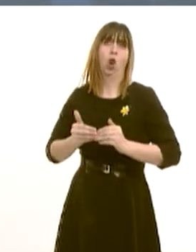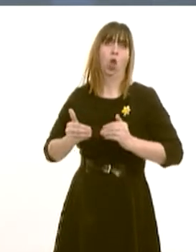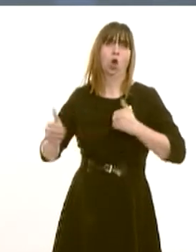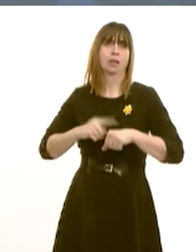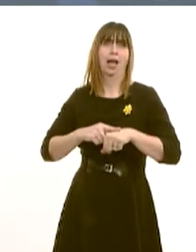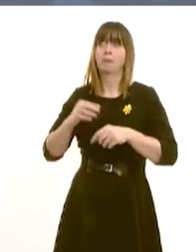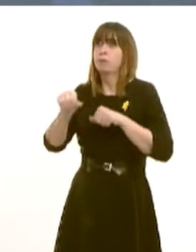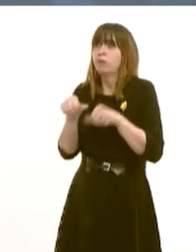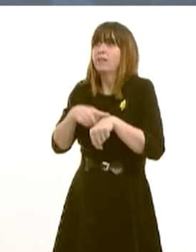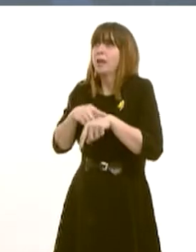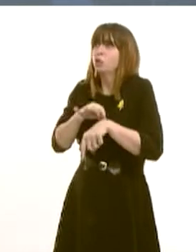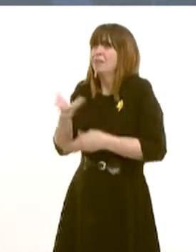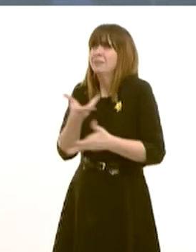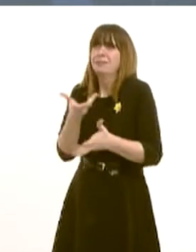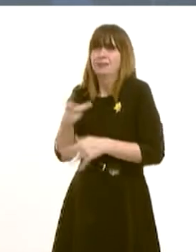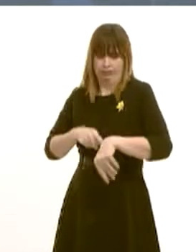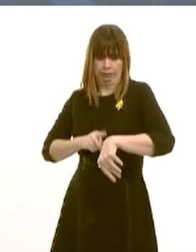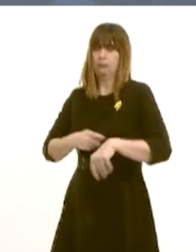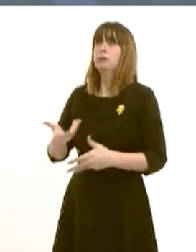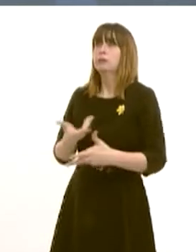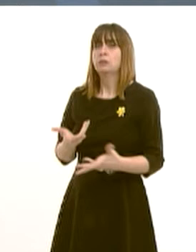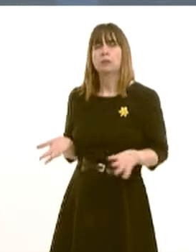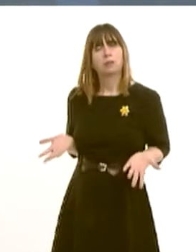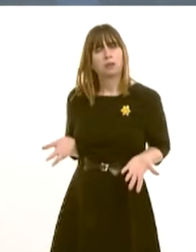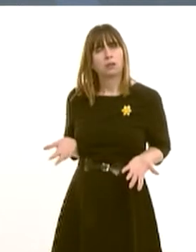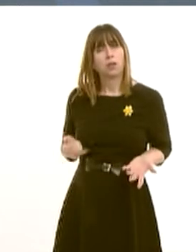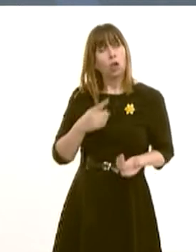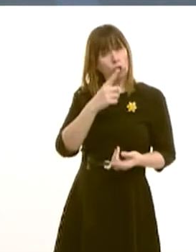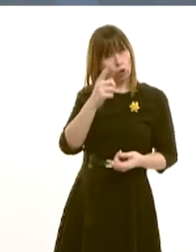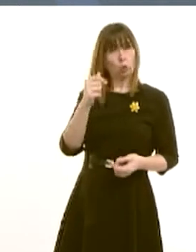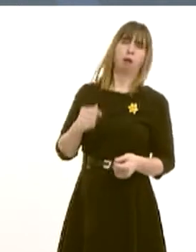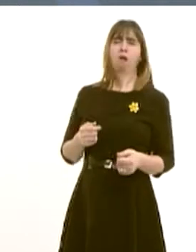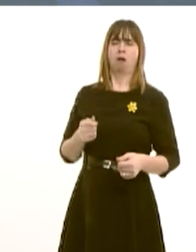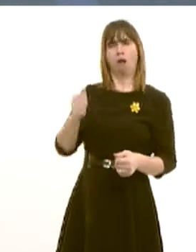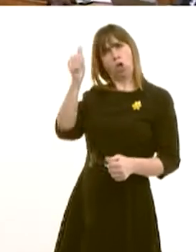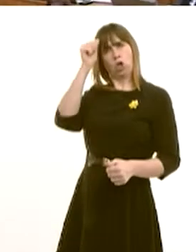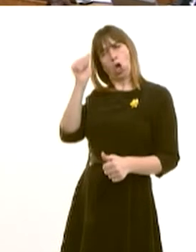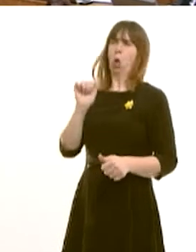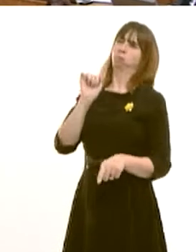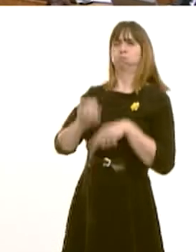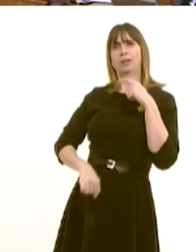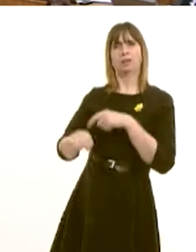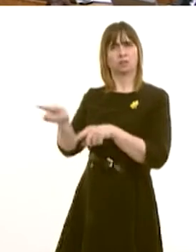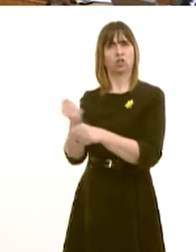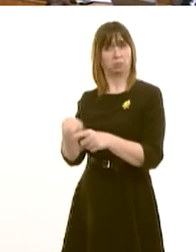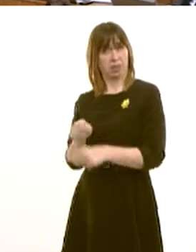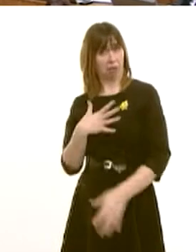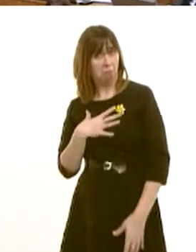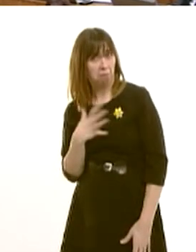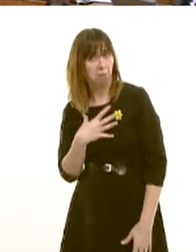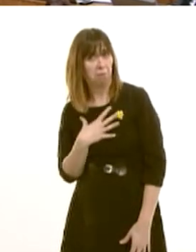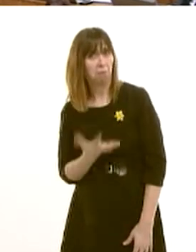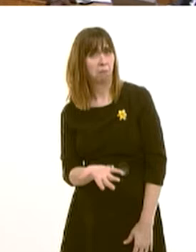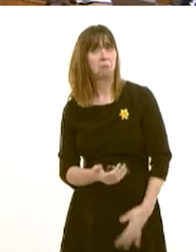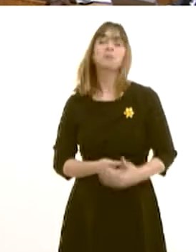consultations. What makes you think that you know better than GPs working on the ground in North Wales? Well, can I answer that question in two ways? First